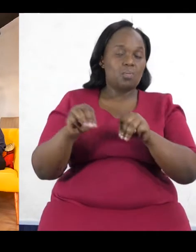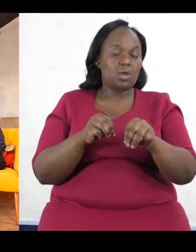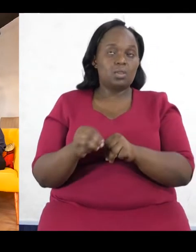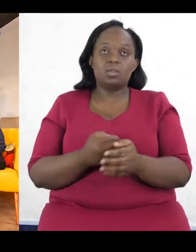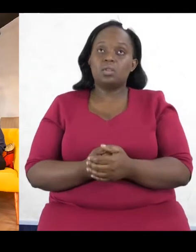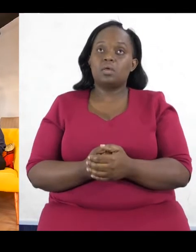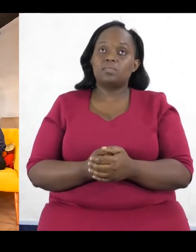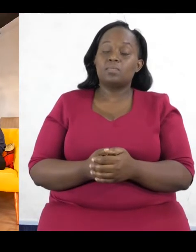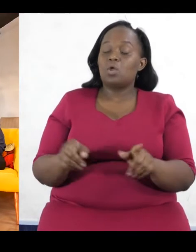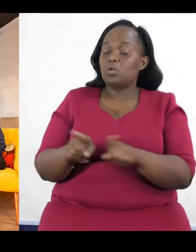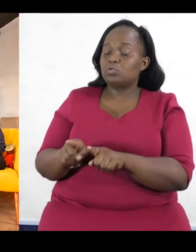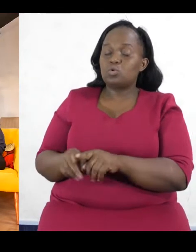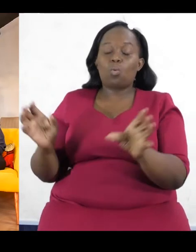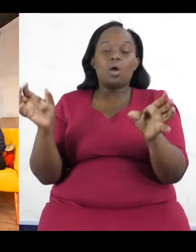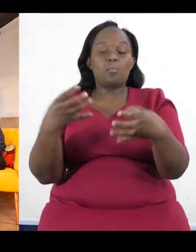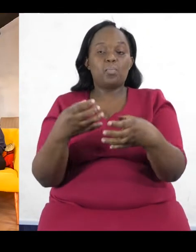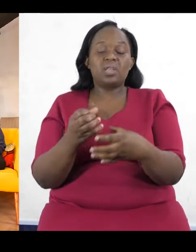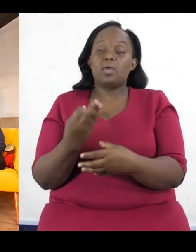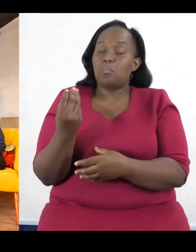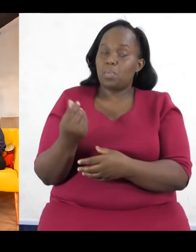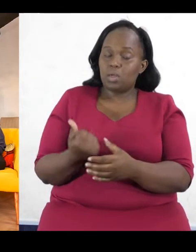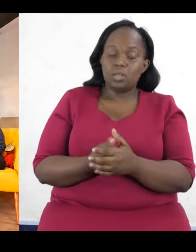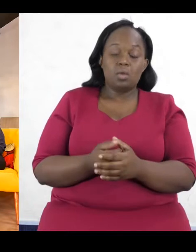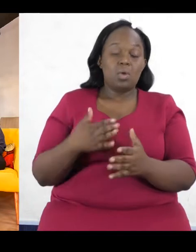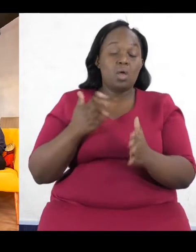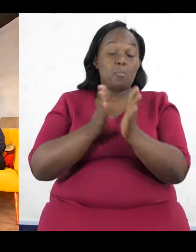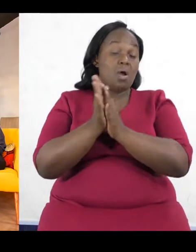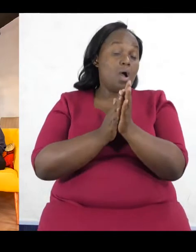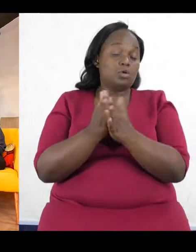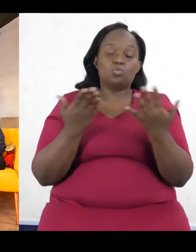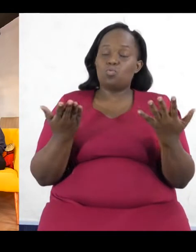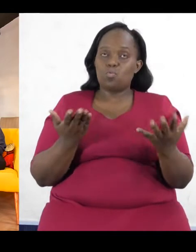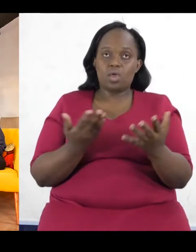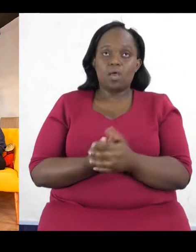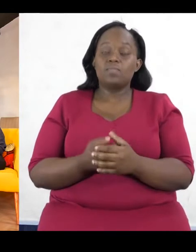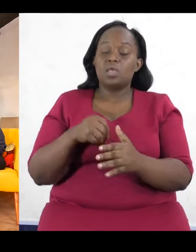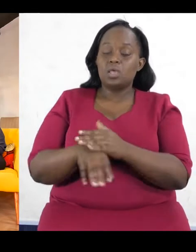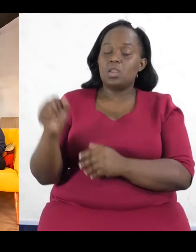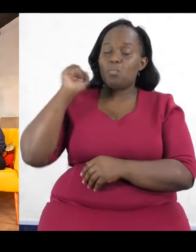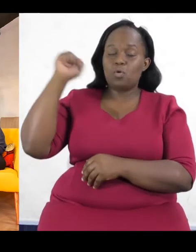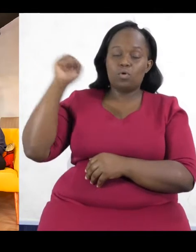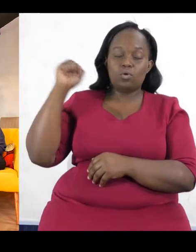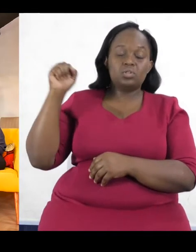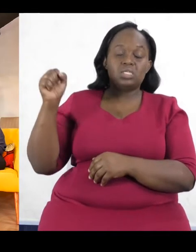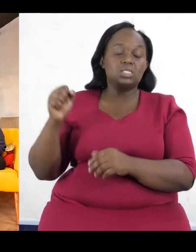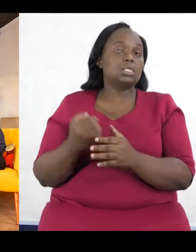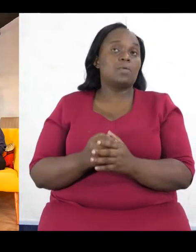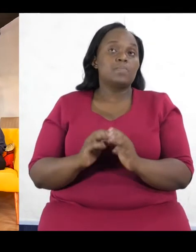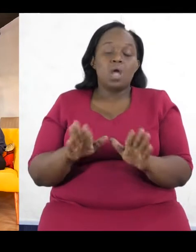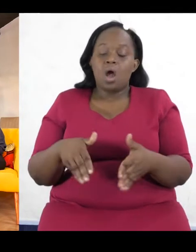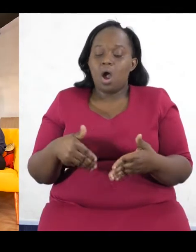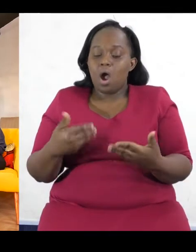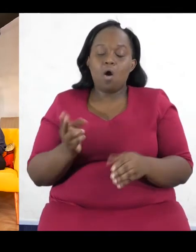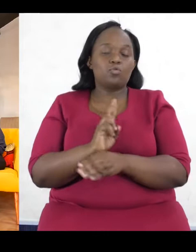and corporate finance. My passion, though, is politics and how